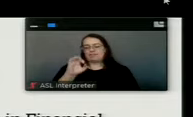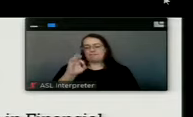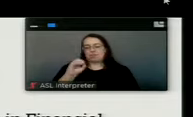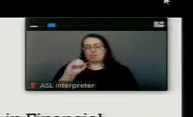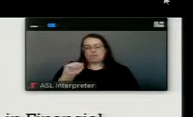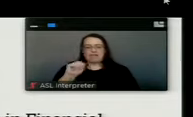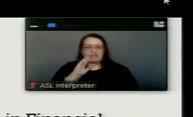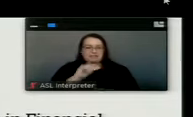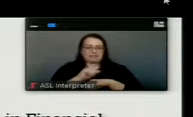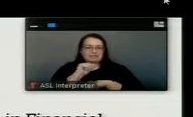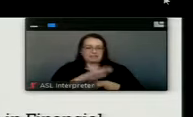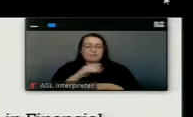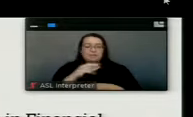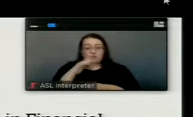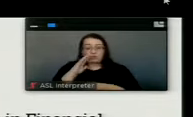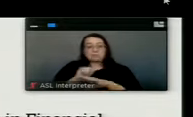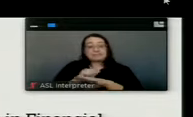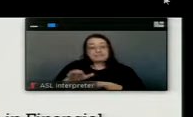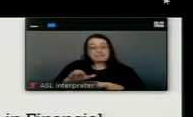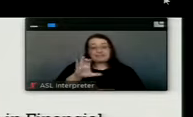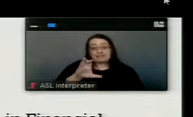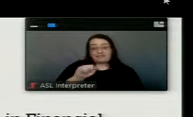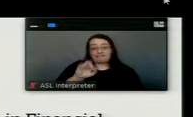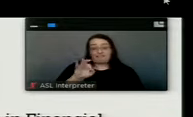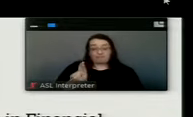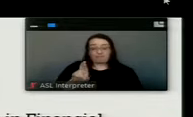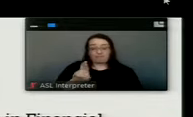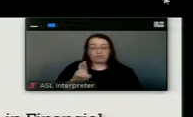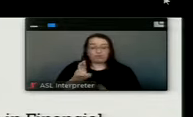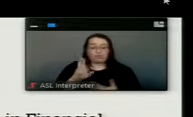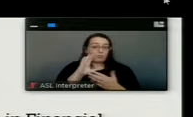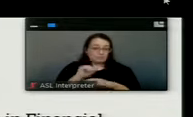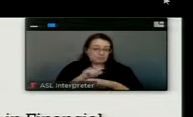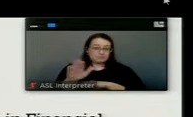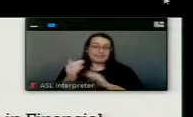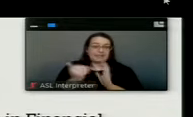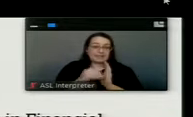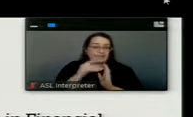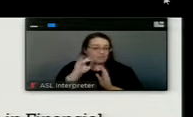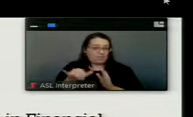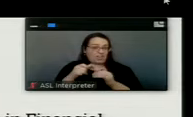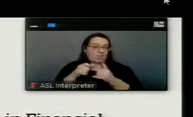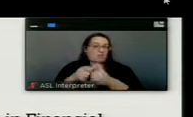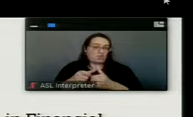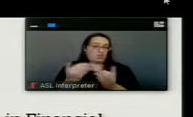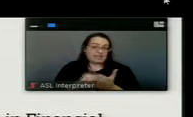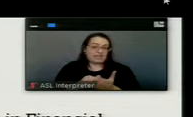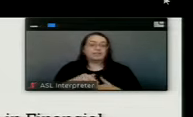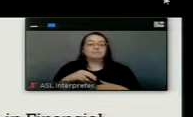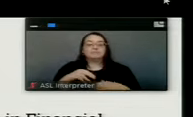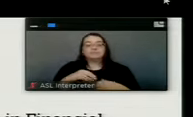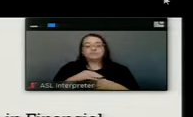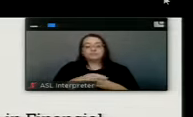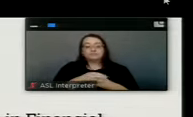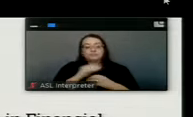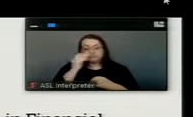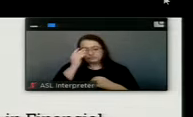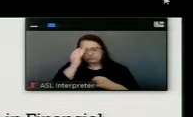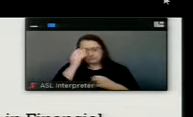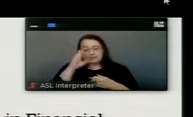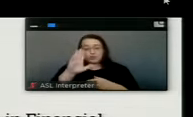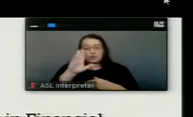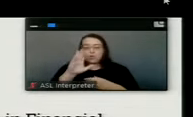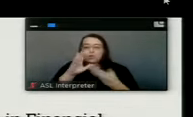be submitting this CAFR as well for that same award. Inside your